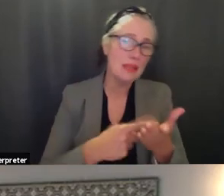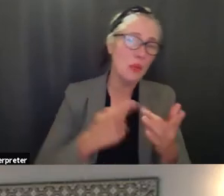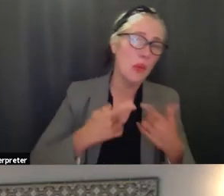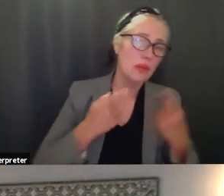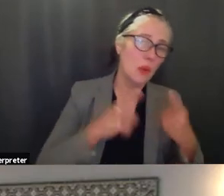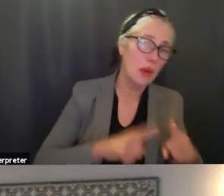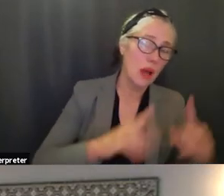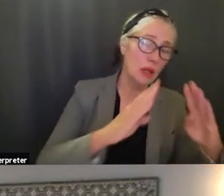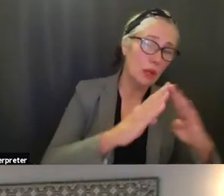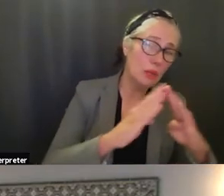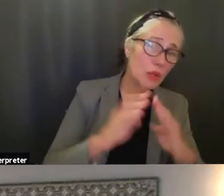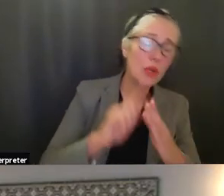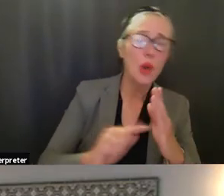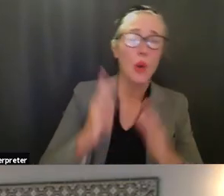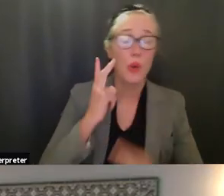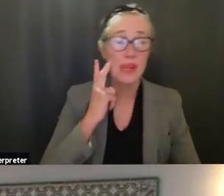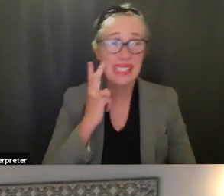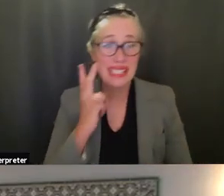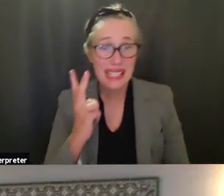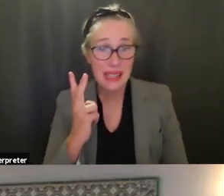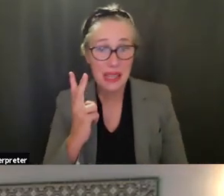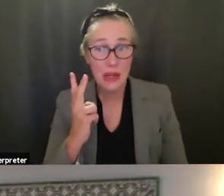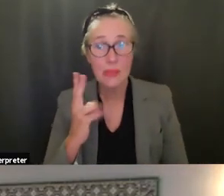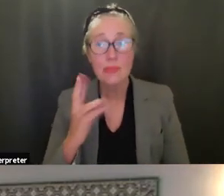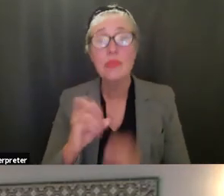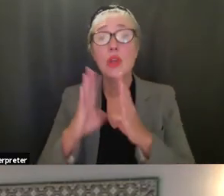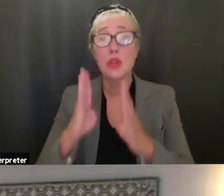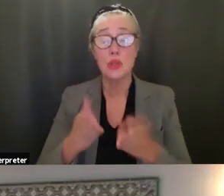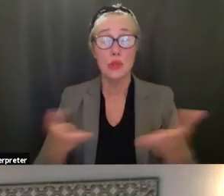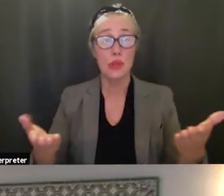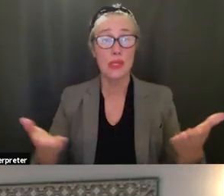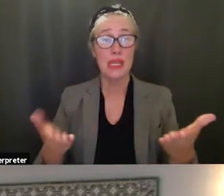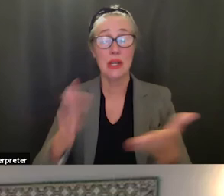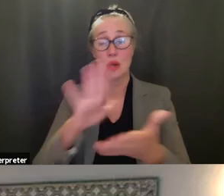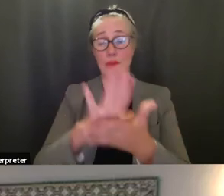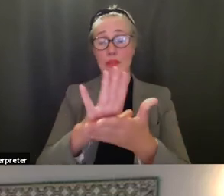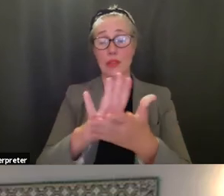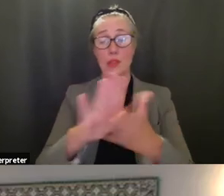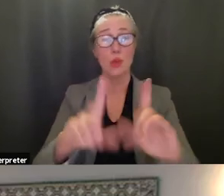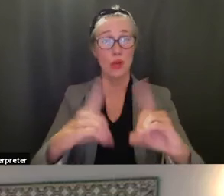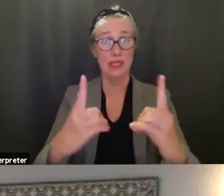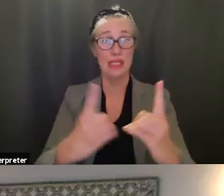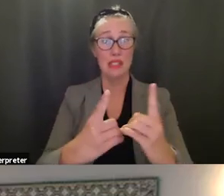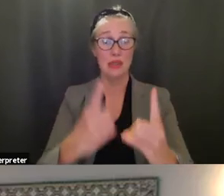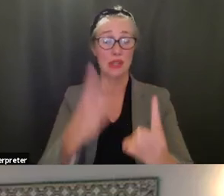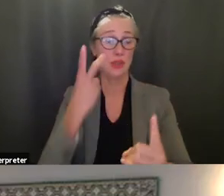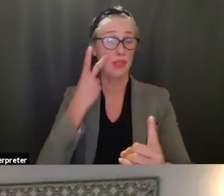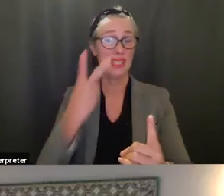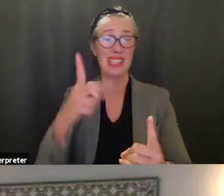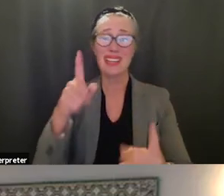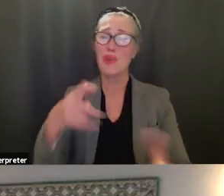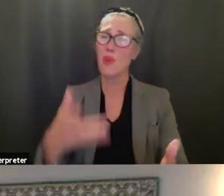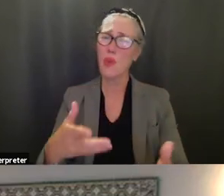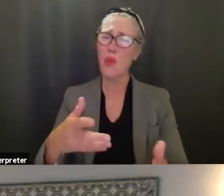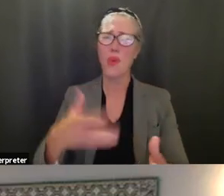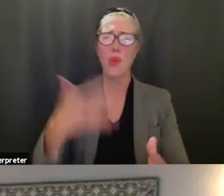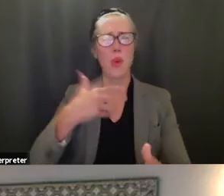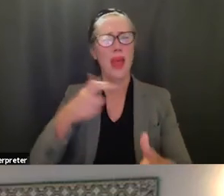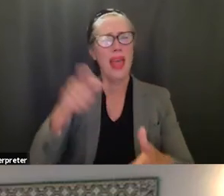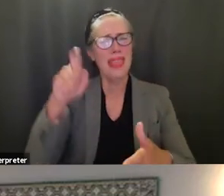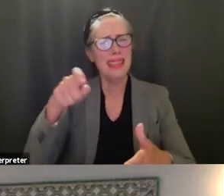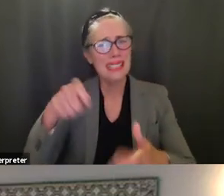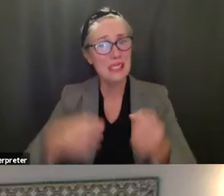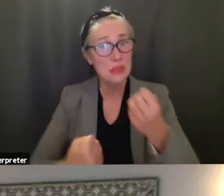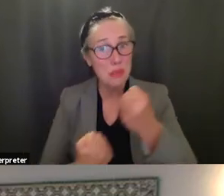what we're seeing there is you know they're students of our school district right and their need for support and the summer